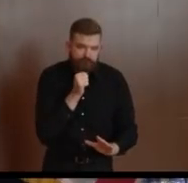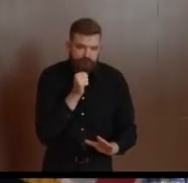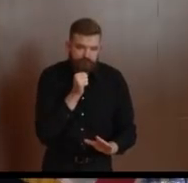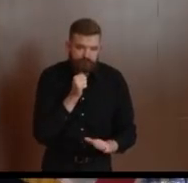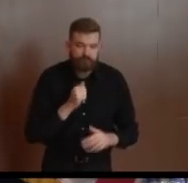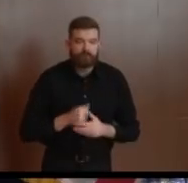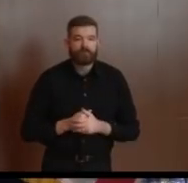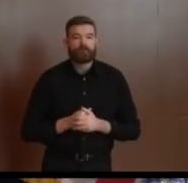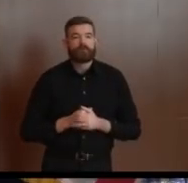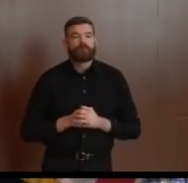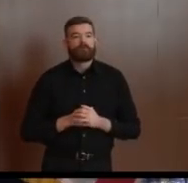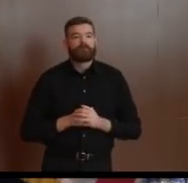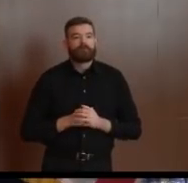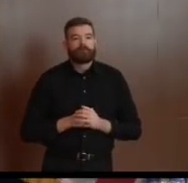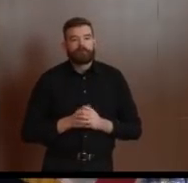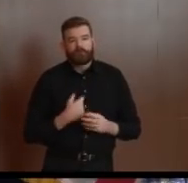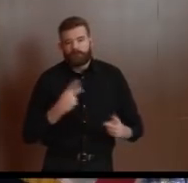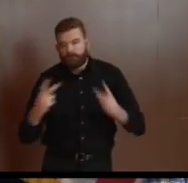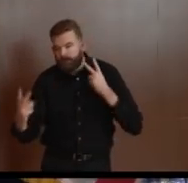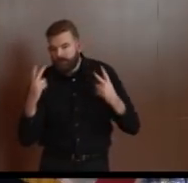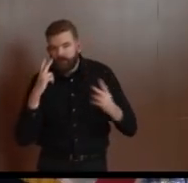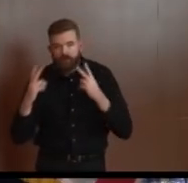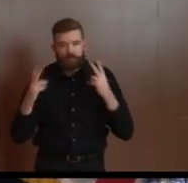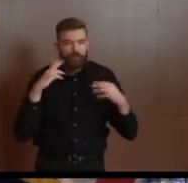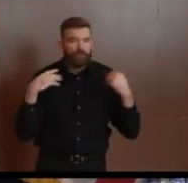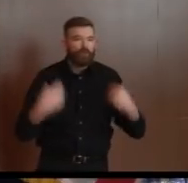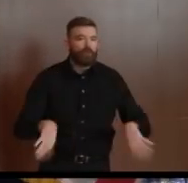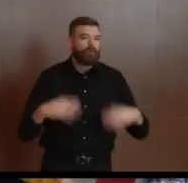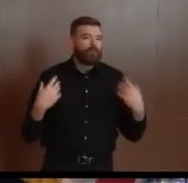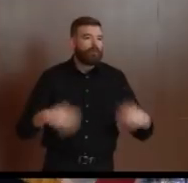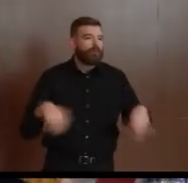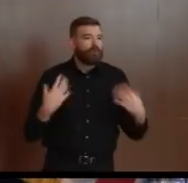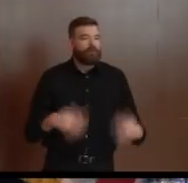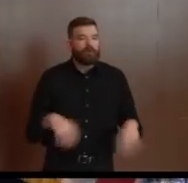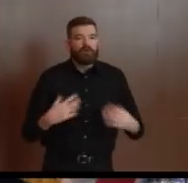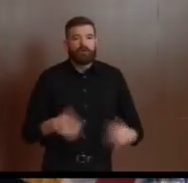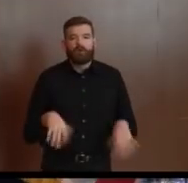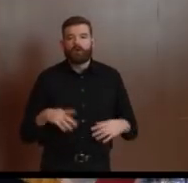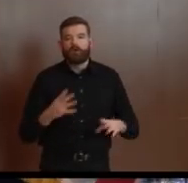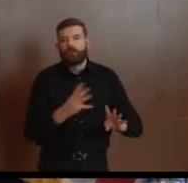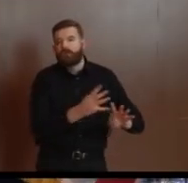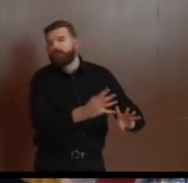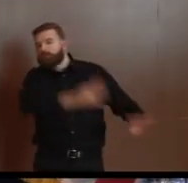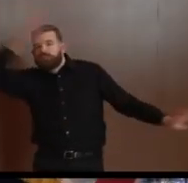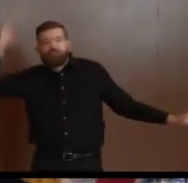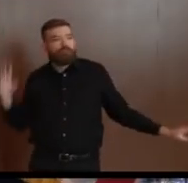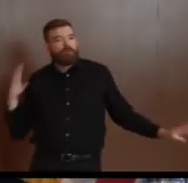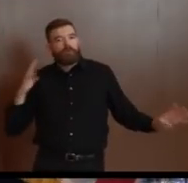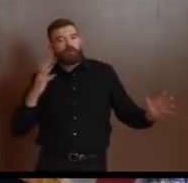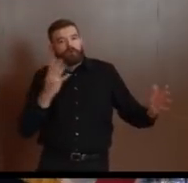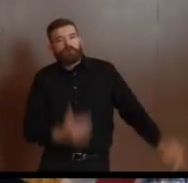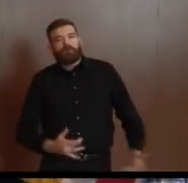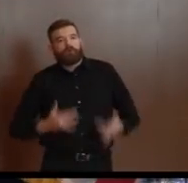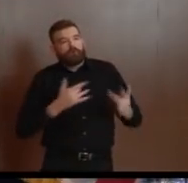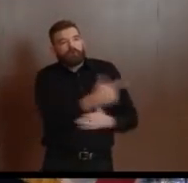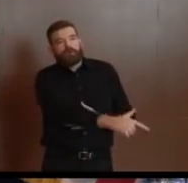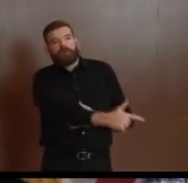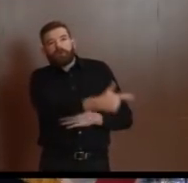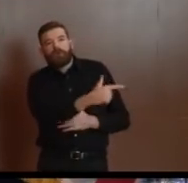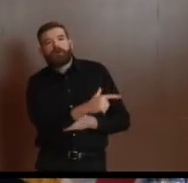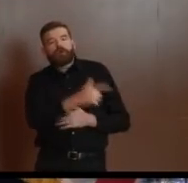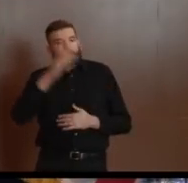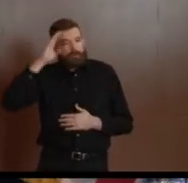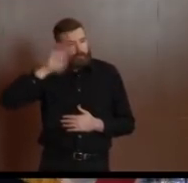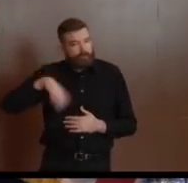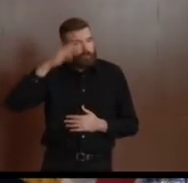have waited in long lines. And please ask you to follow the directions of state and local law enforcement, as well as the brave women